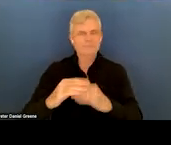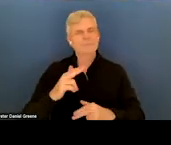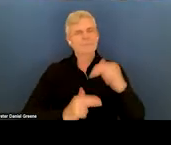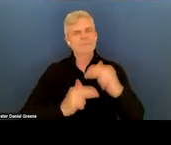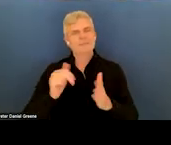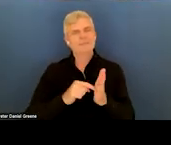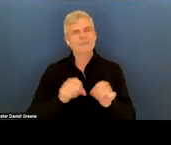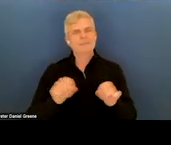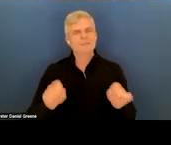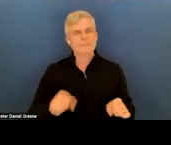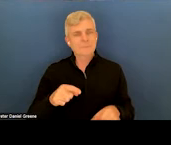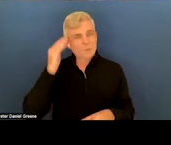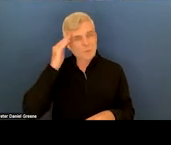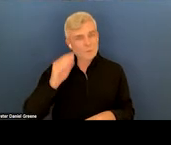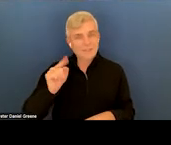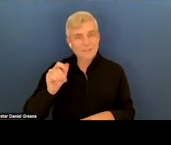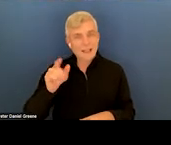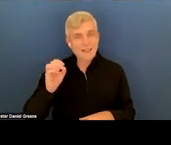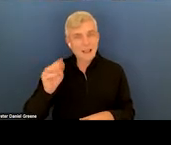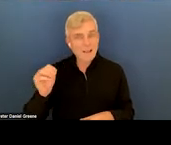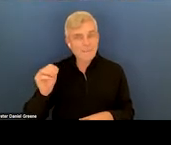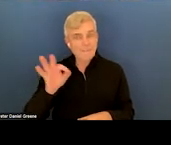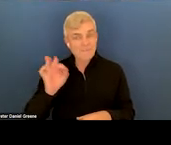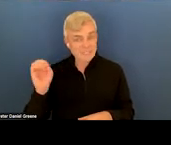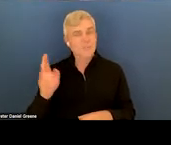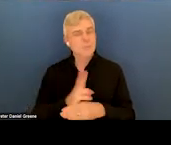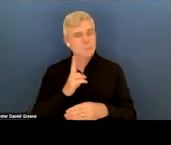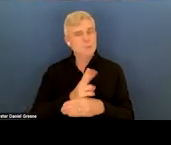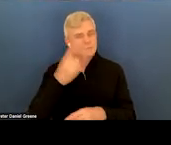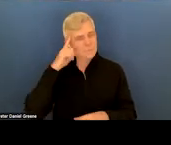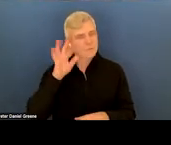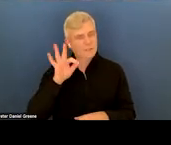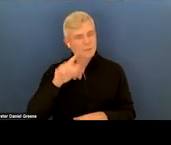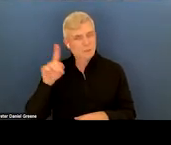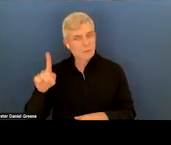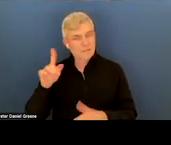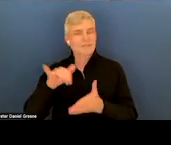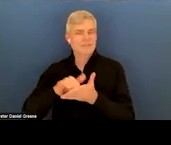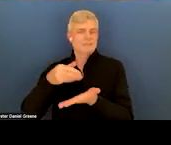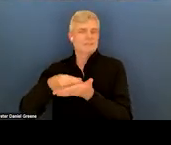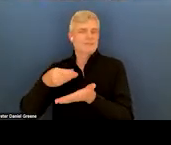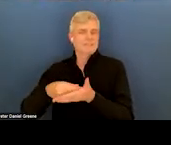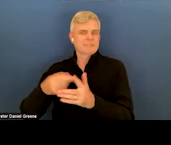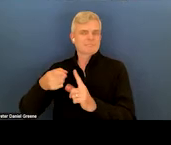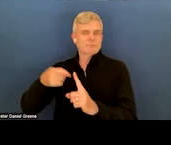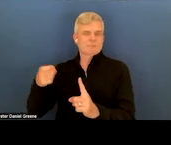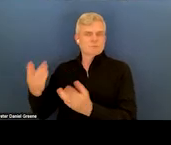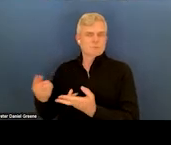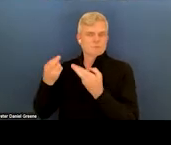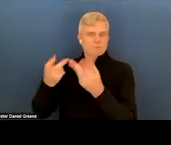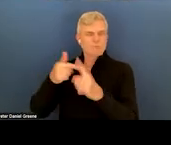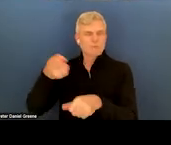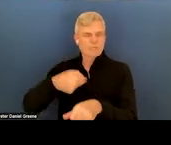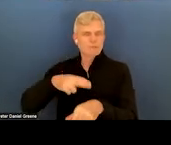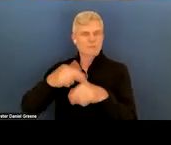fee is used for 911, and it's the funding source recommended at the national level. And these are universal systems,